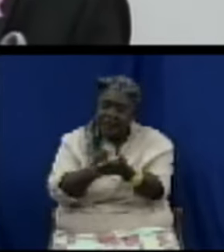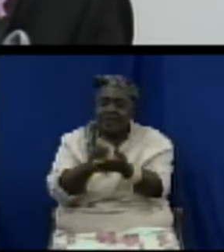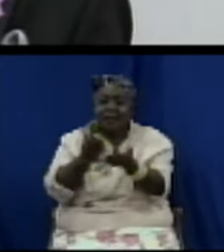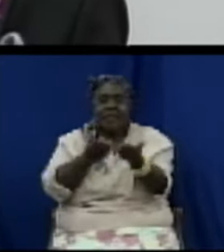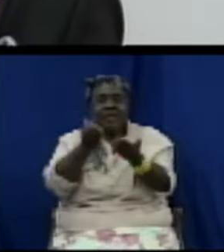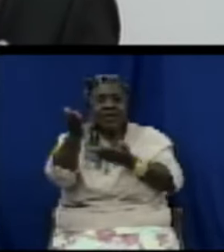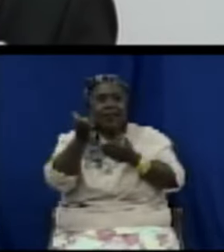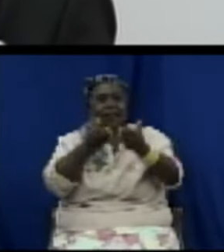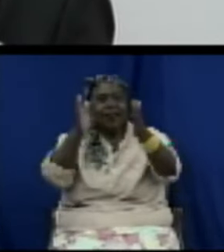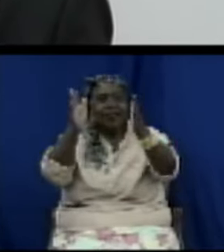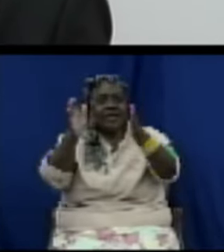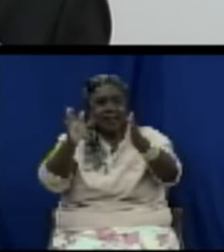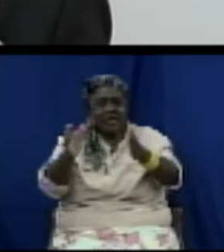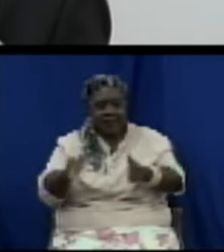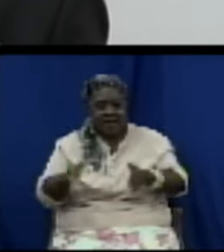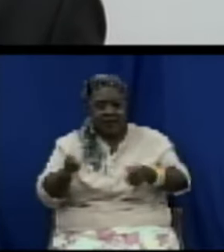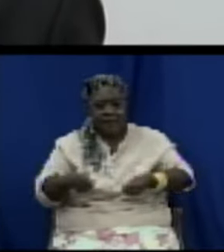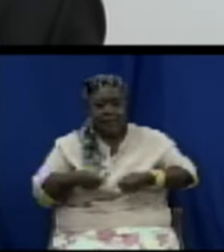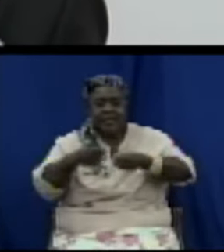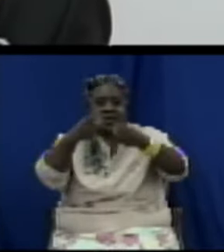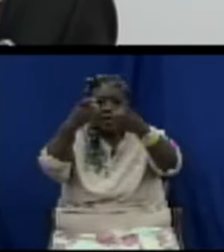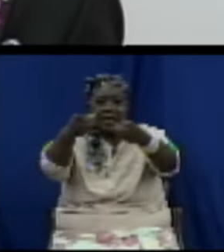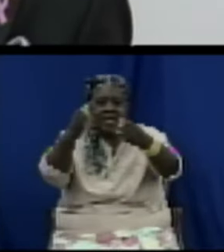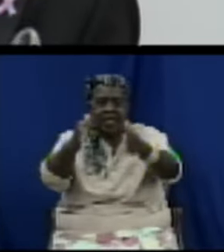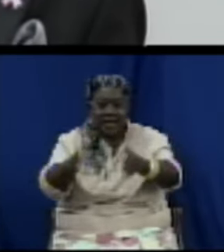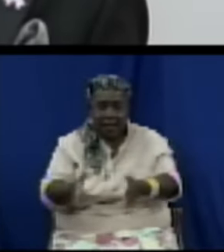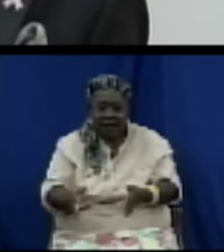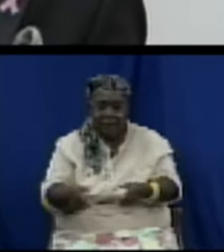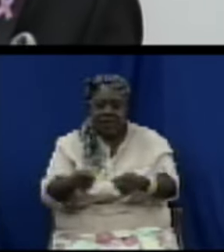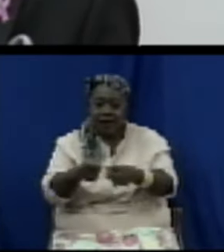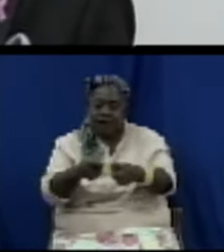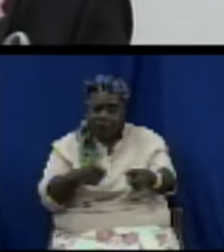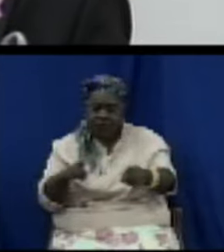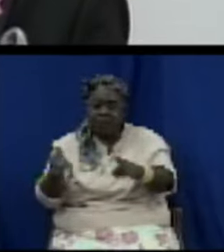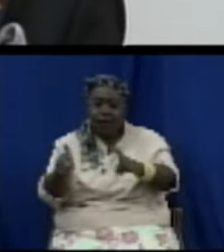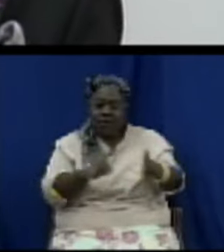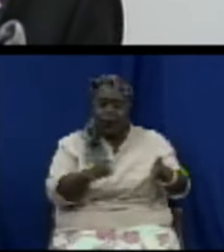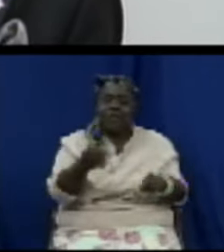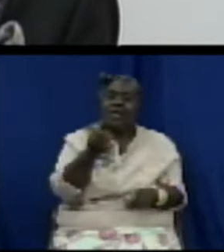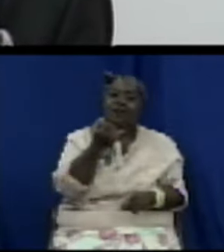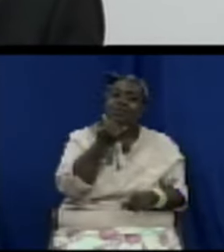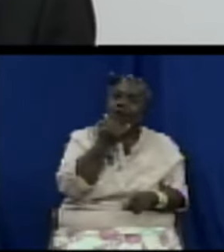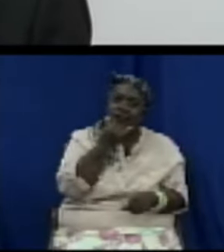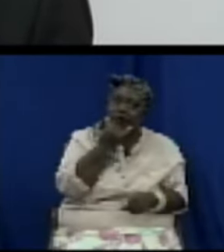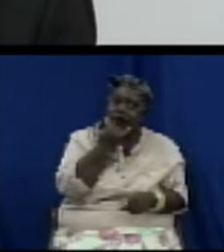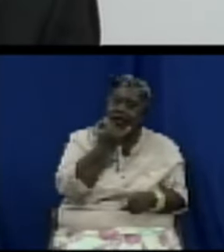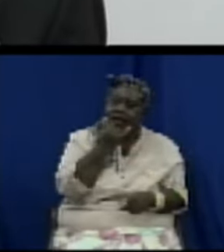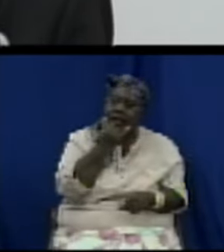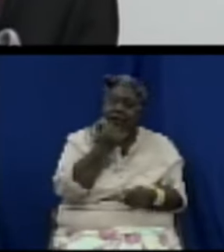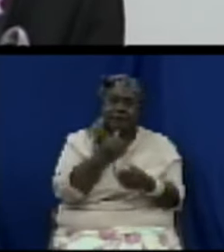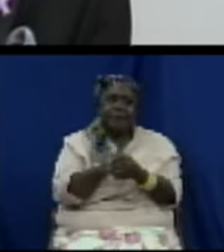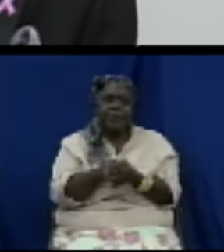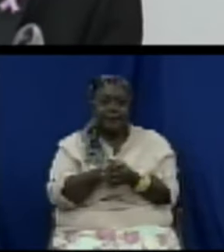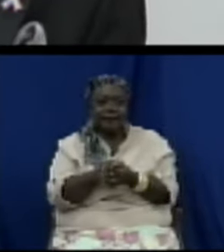from committing a number of offenses including misleading or deceptive conduct